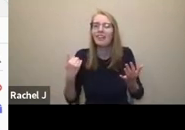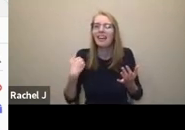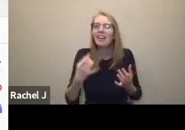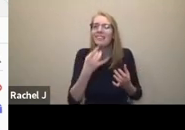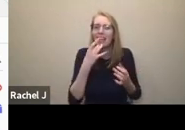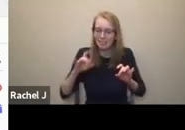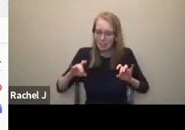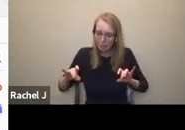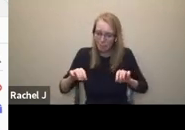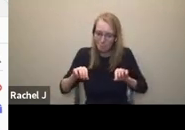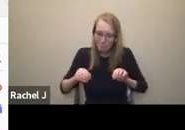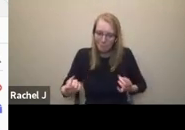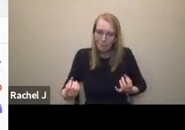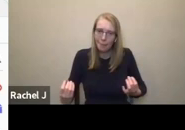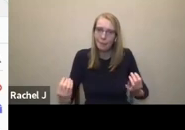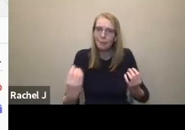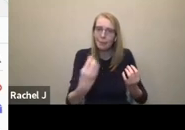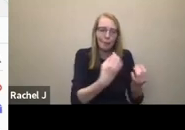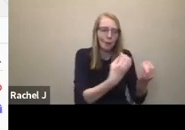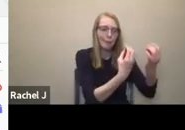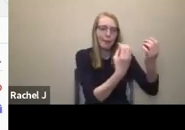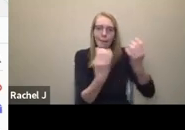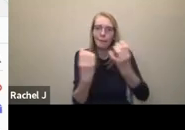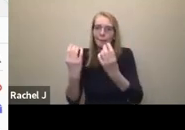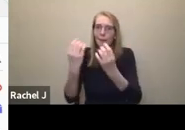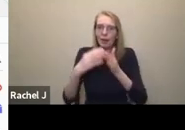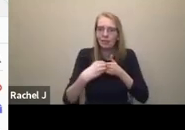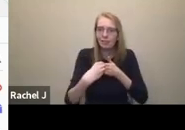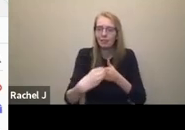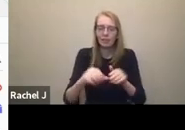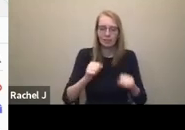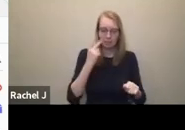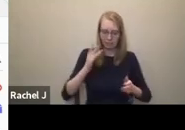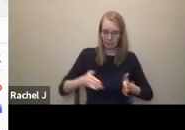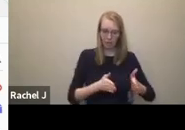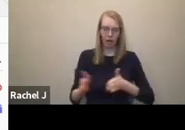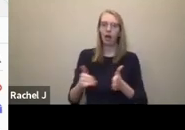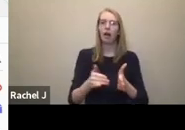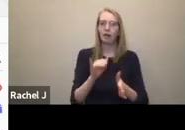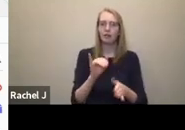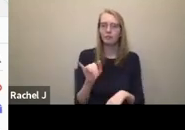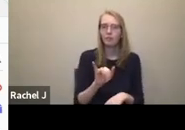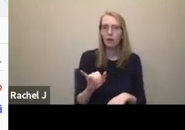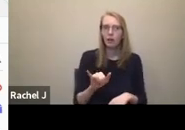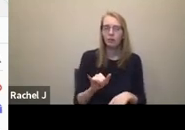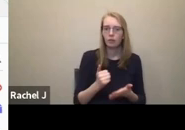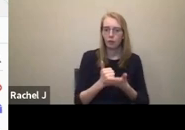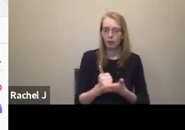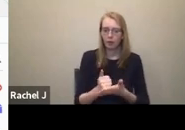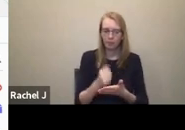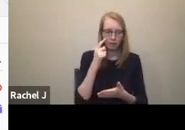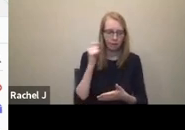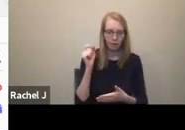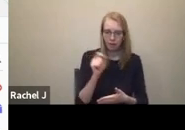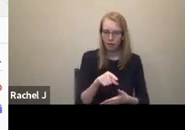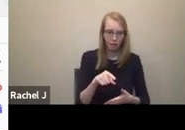twinkle lights also down the aisle ways. So for the patrons, they can get to their seats, stairways, so they can find where they're seating. If you know you